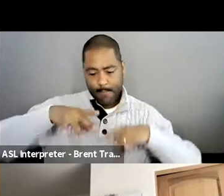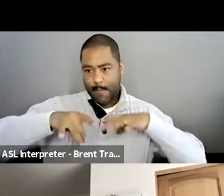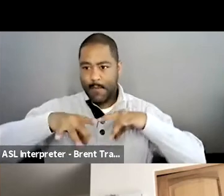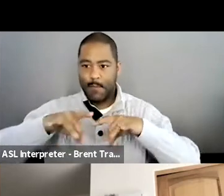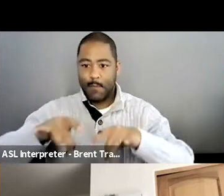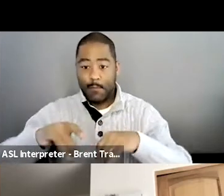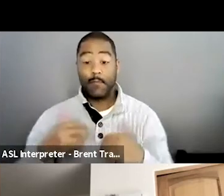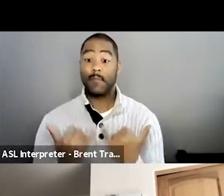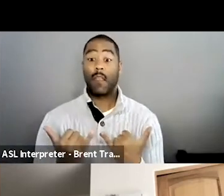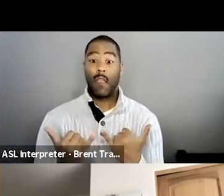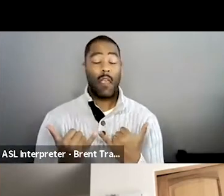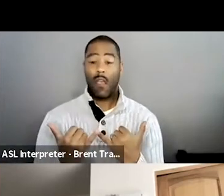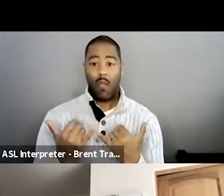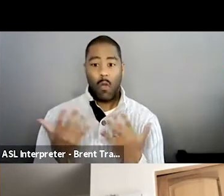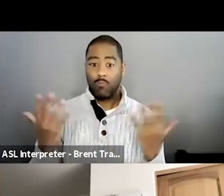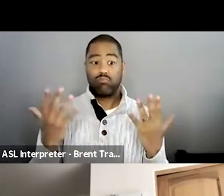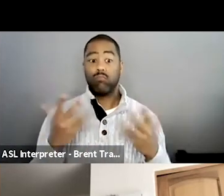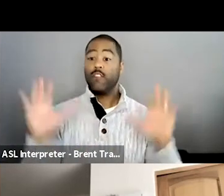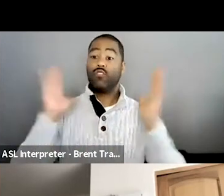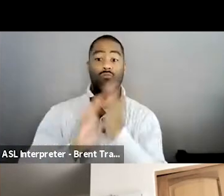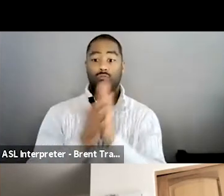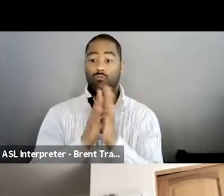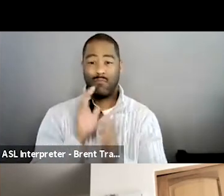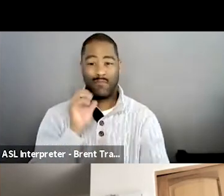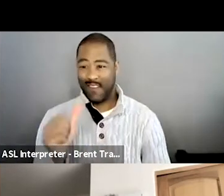It just continues to grow and change